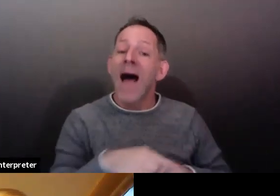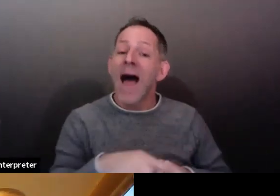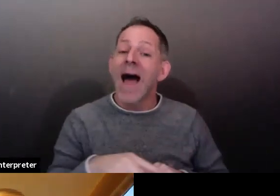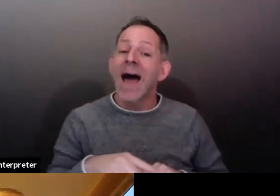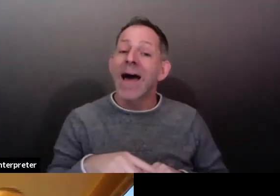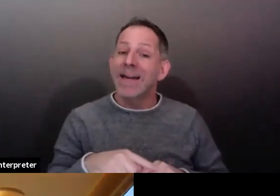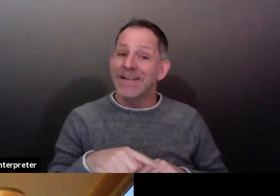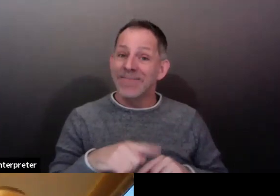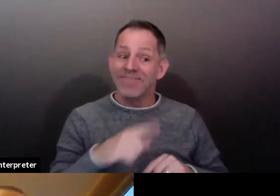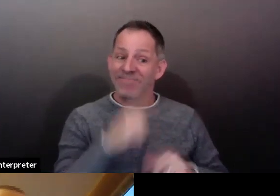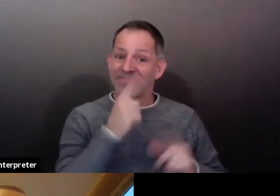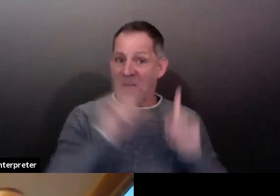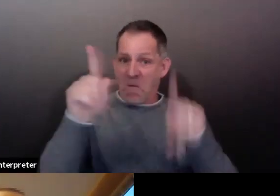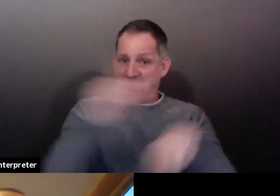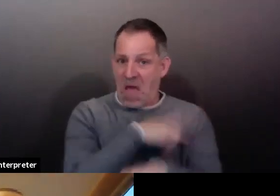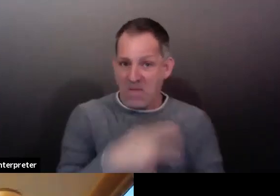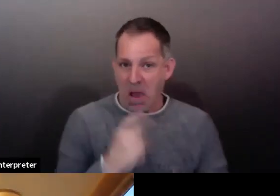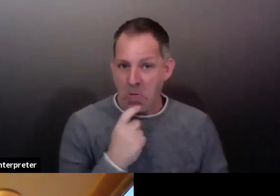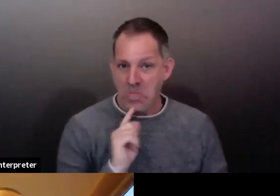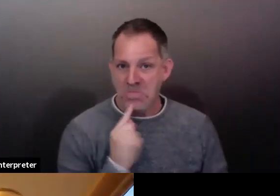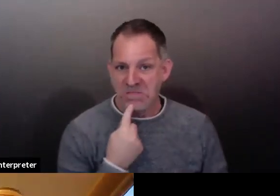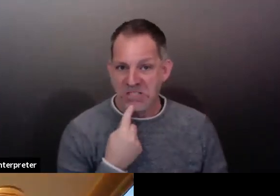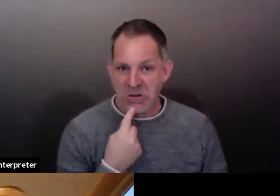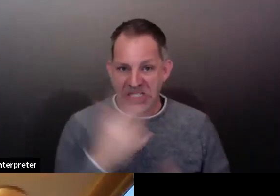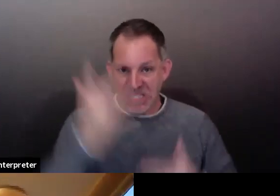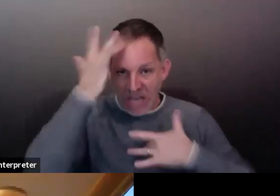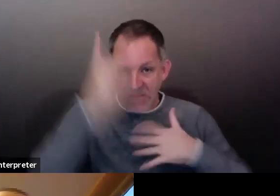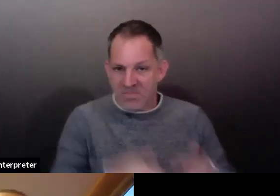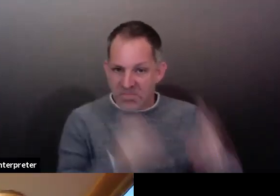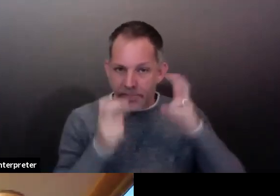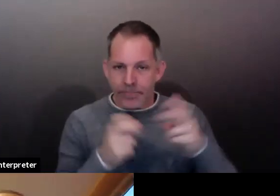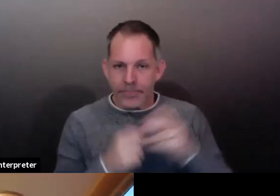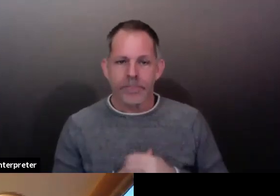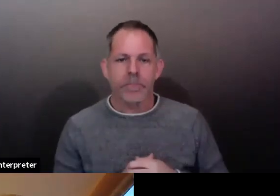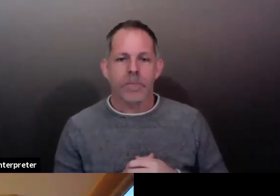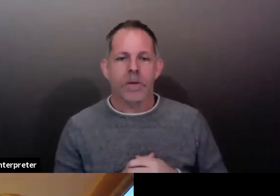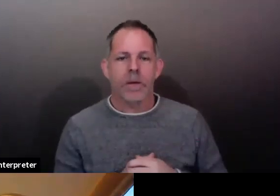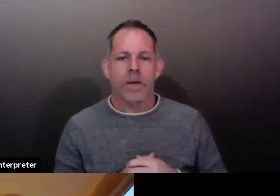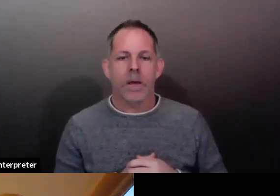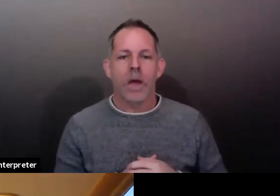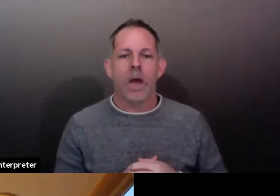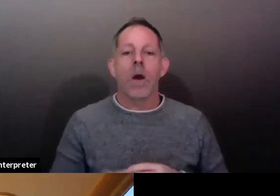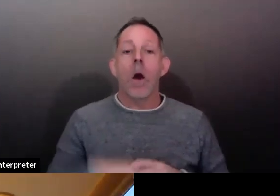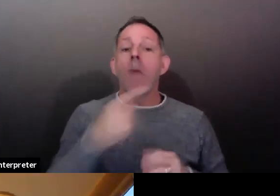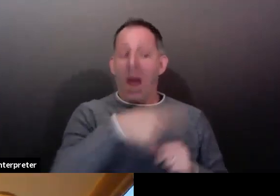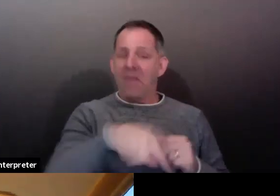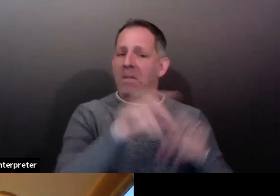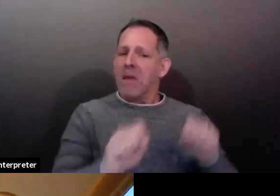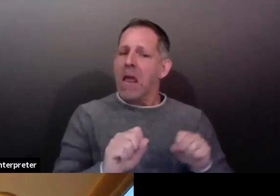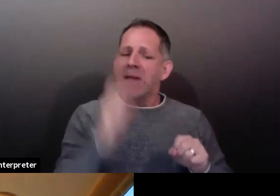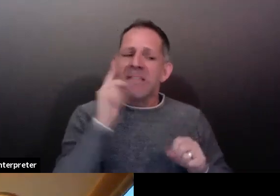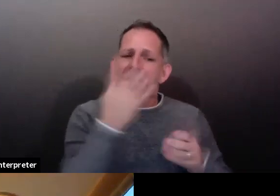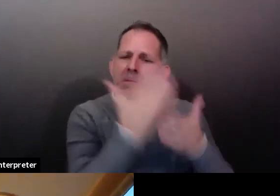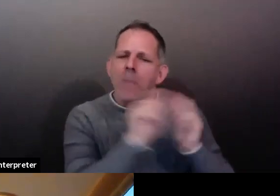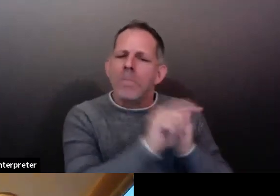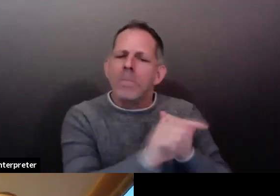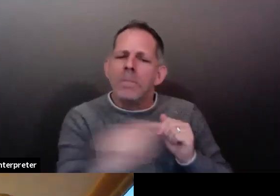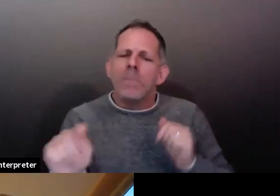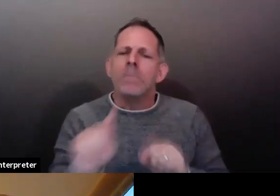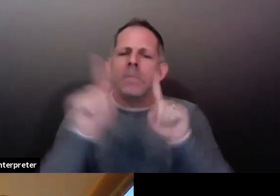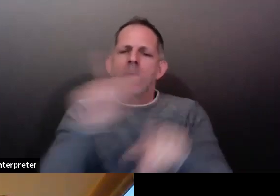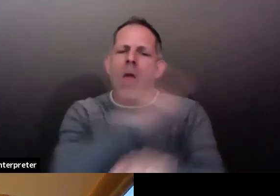We still see hospitalizations down into the 20s, but it's much less frequent in those groups, and that's what we've seen. So